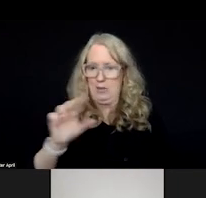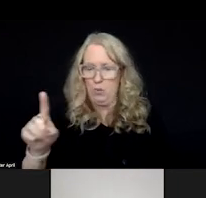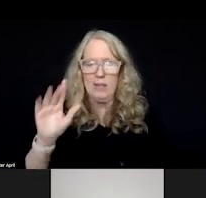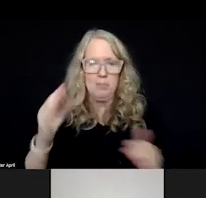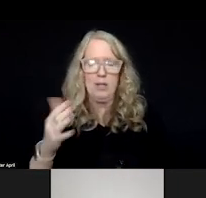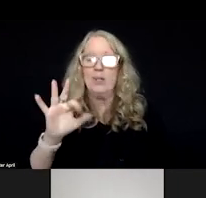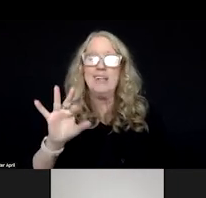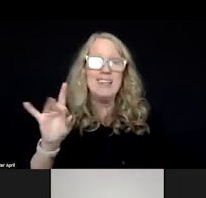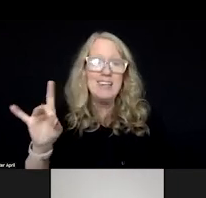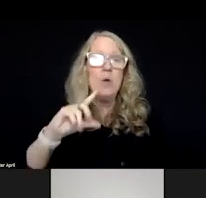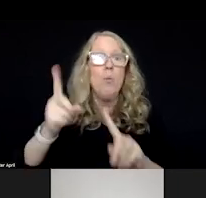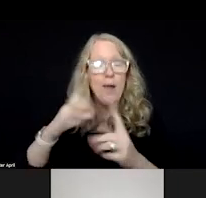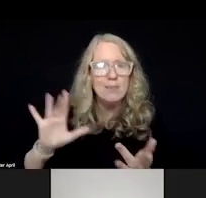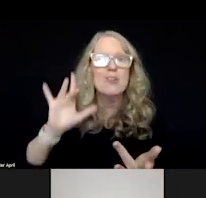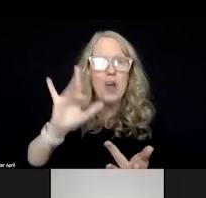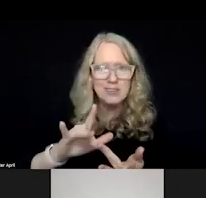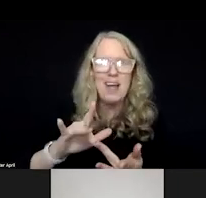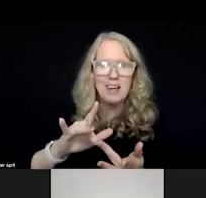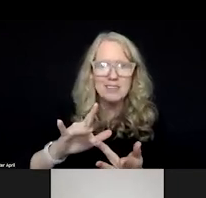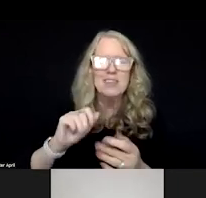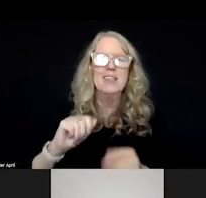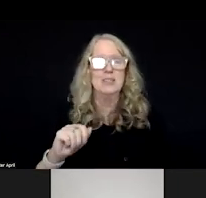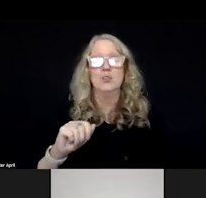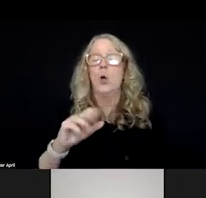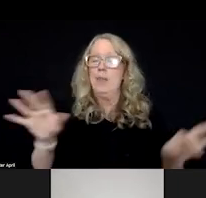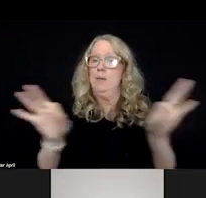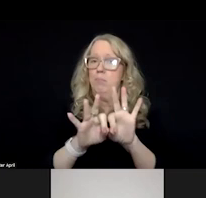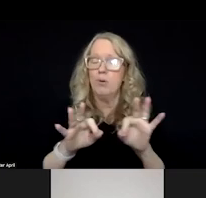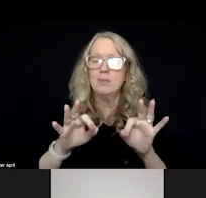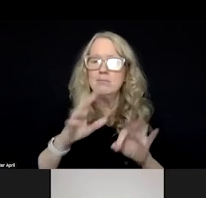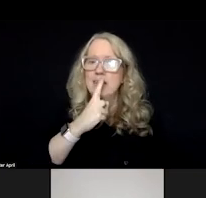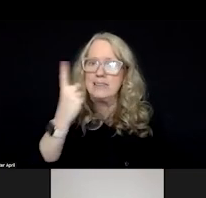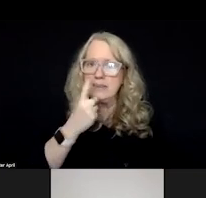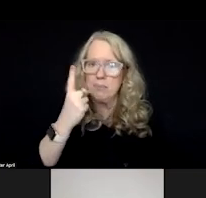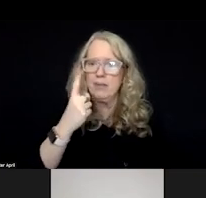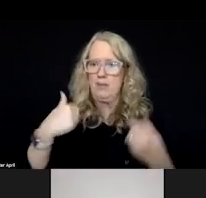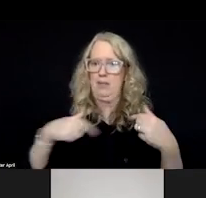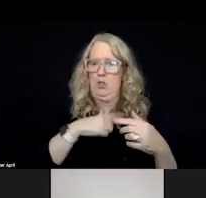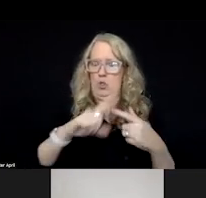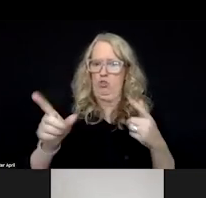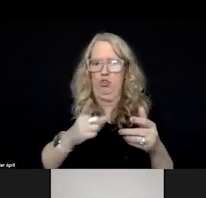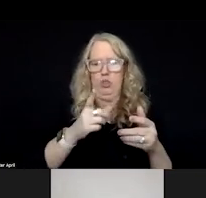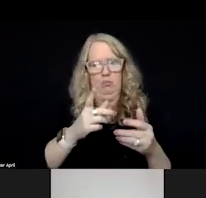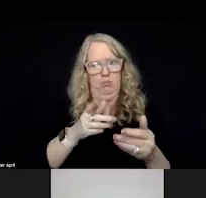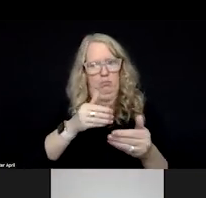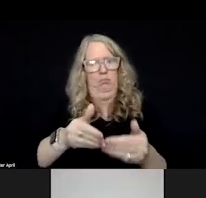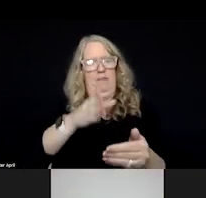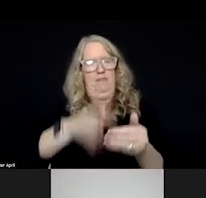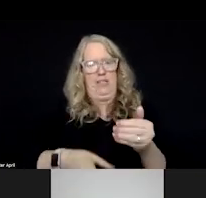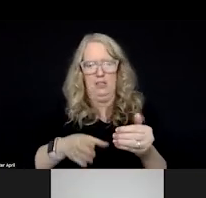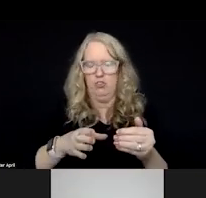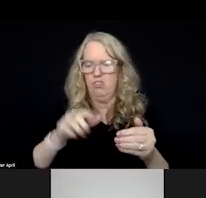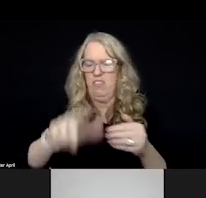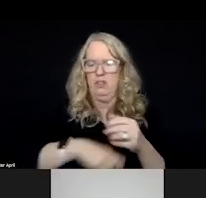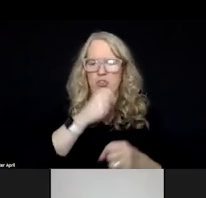-8-8 should be contacted. That is something that should be finished later this year. And